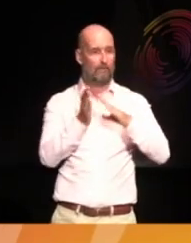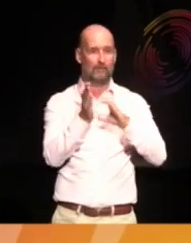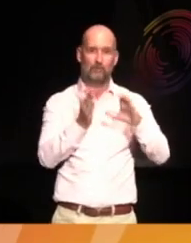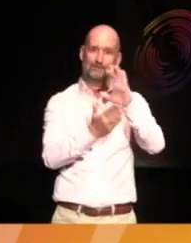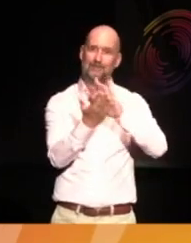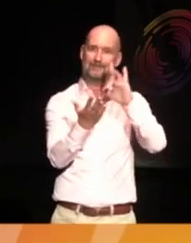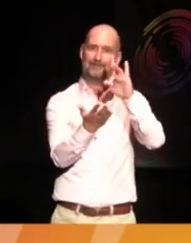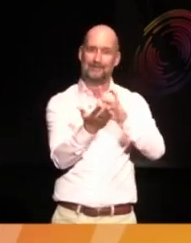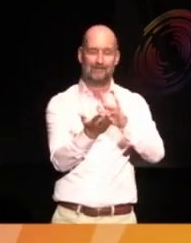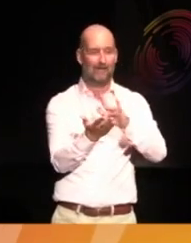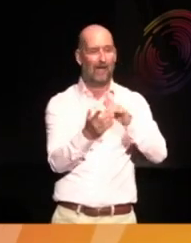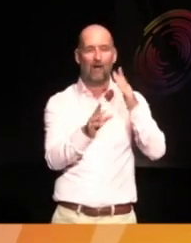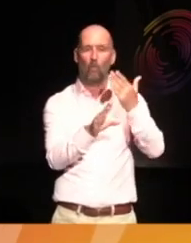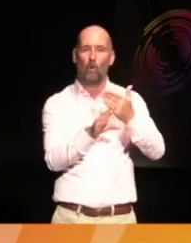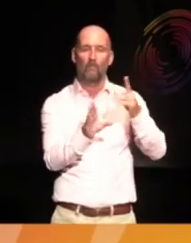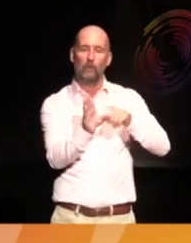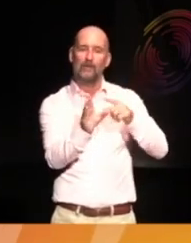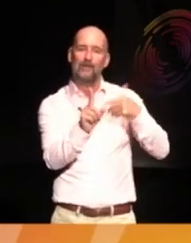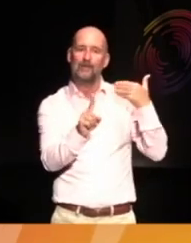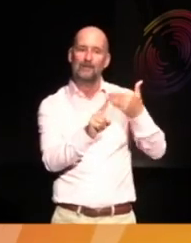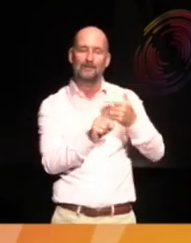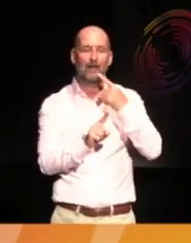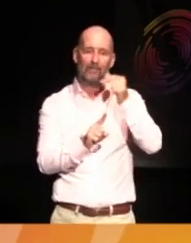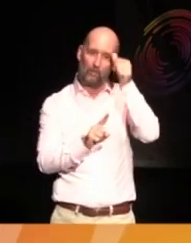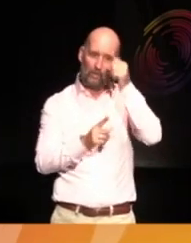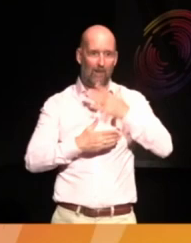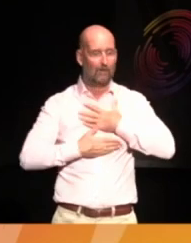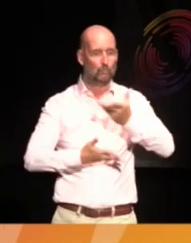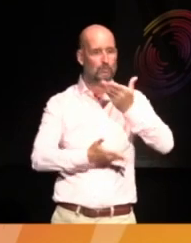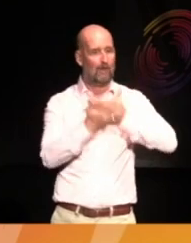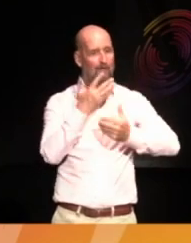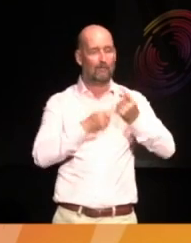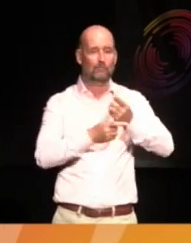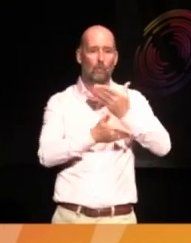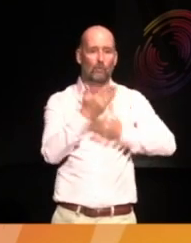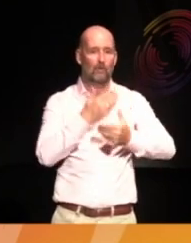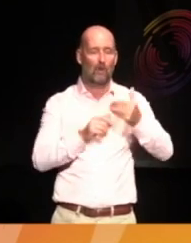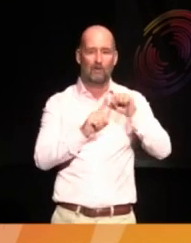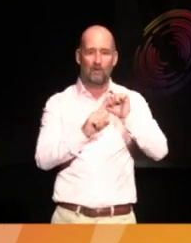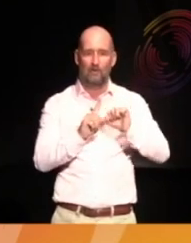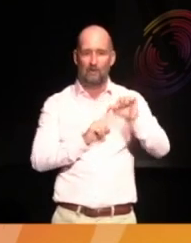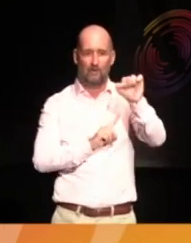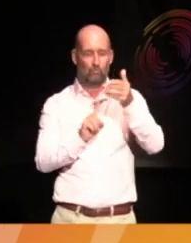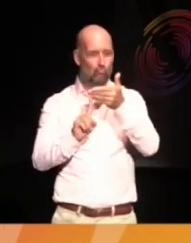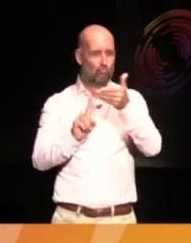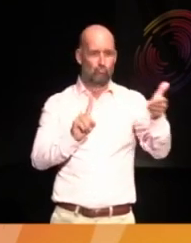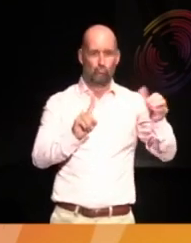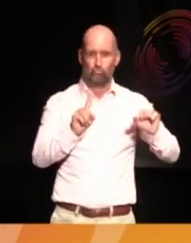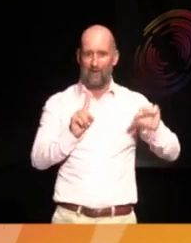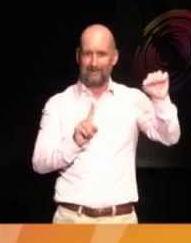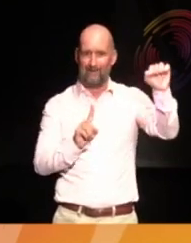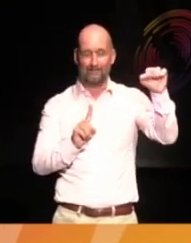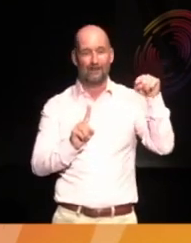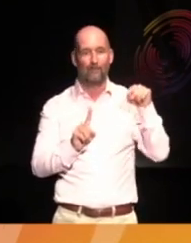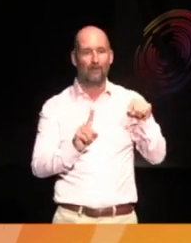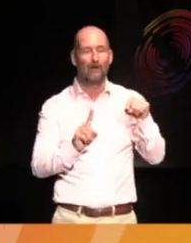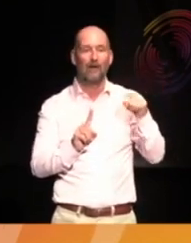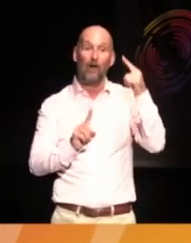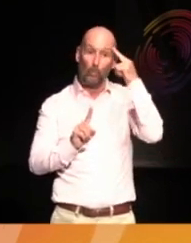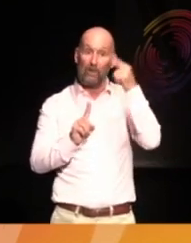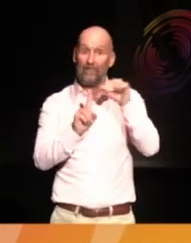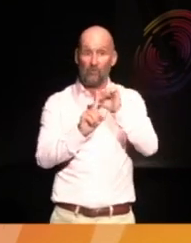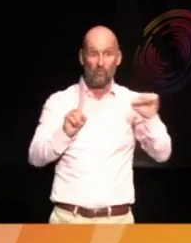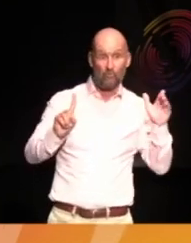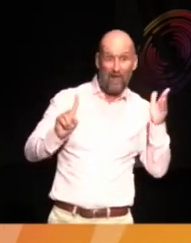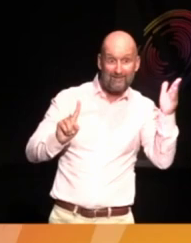years. I think we're very good at telling a story to ourselves in Manchester about radicalism. I'm not sure we're quite as radical as we think